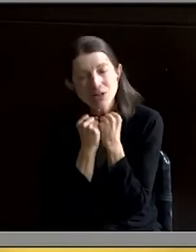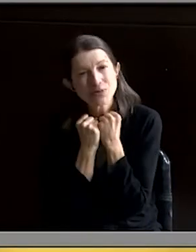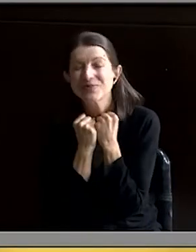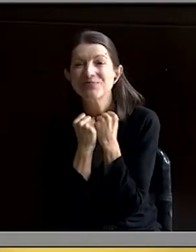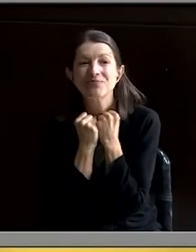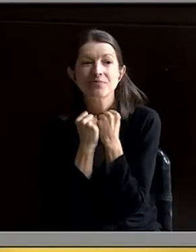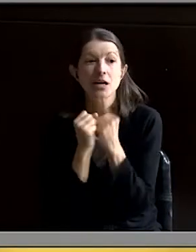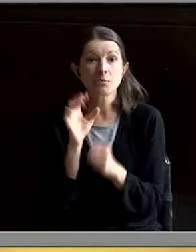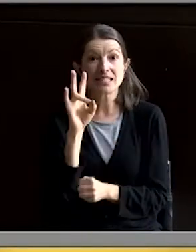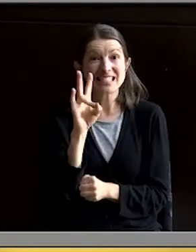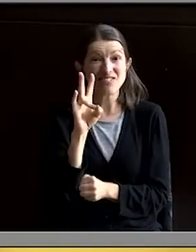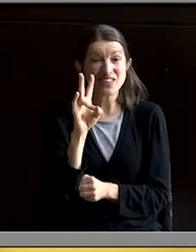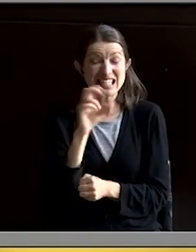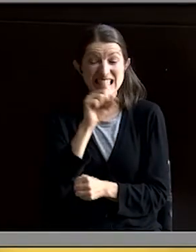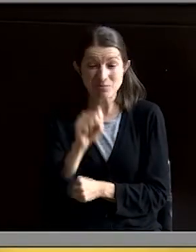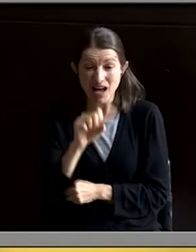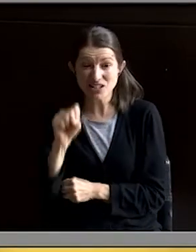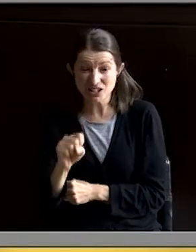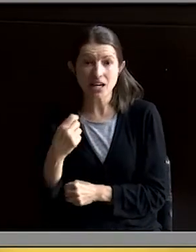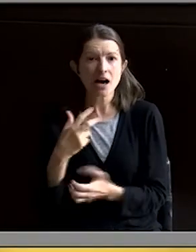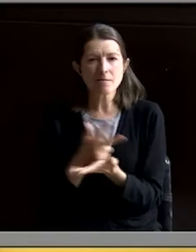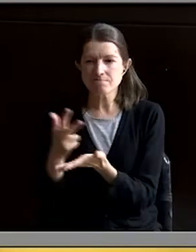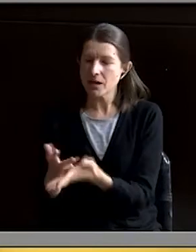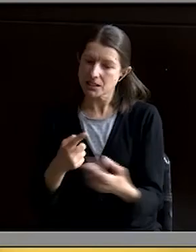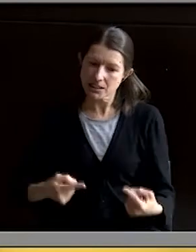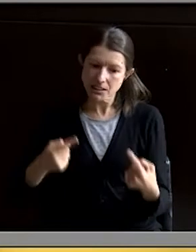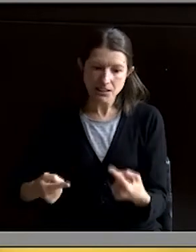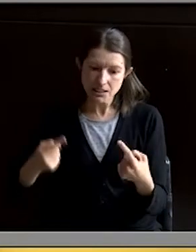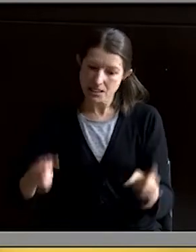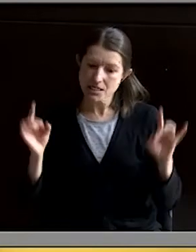But for seven consecutive semesters, I've been battling with parking issues on this campus.